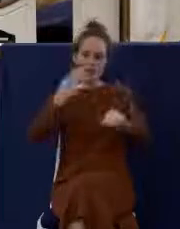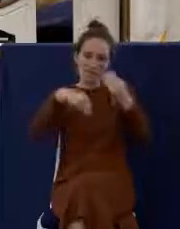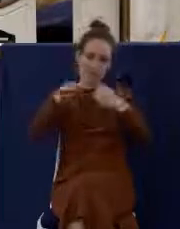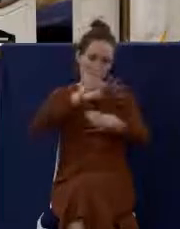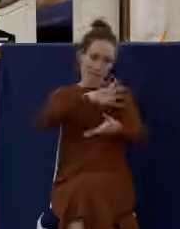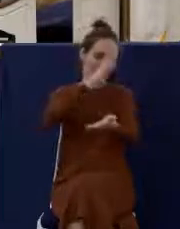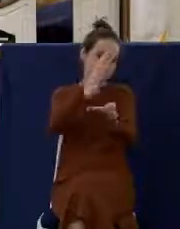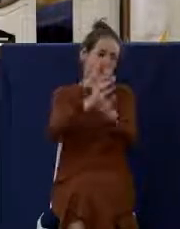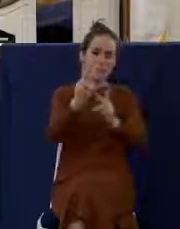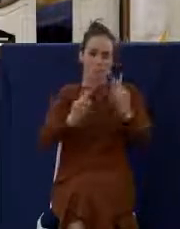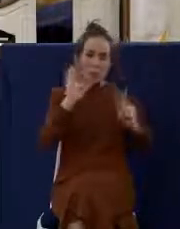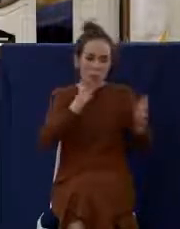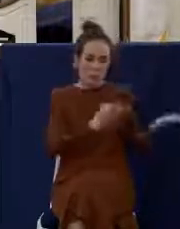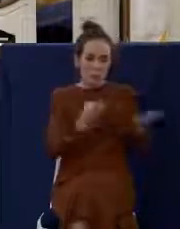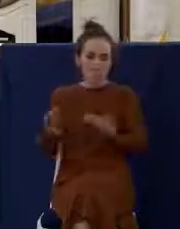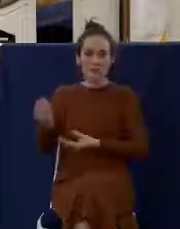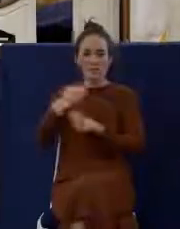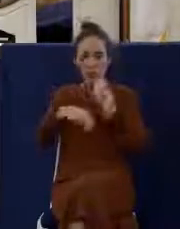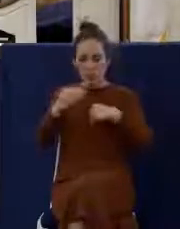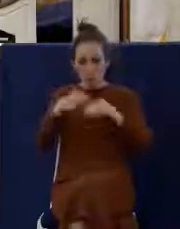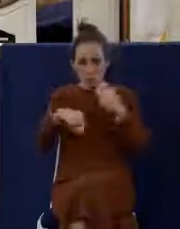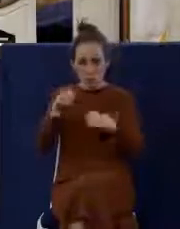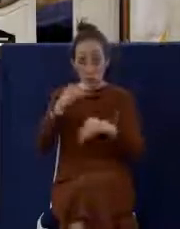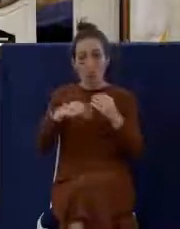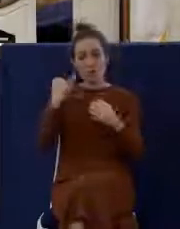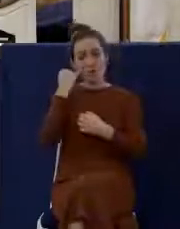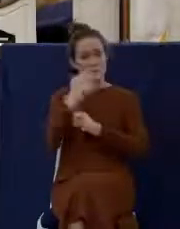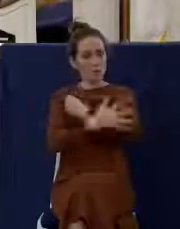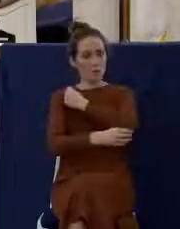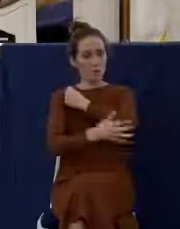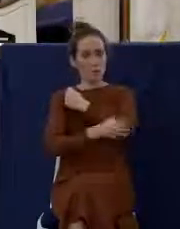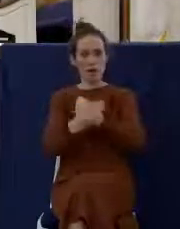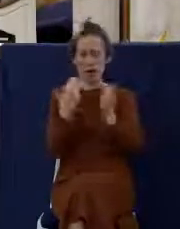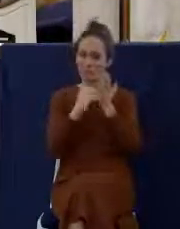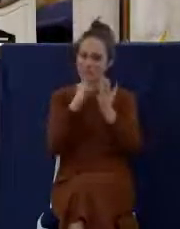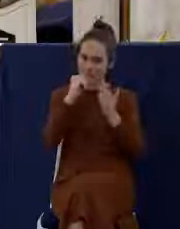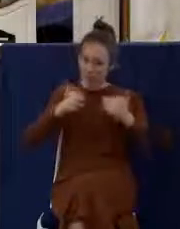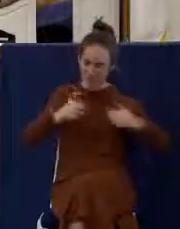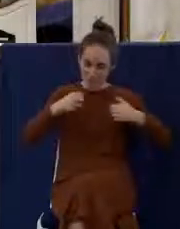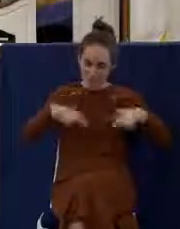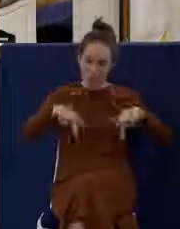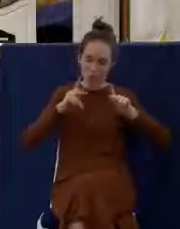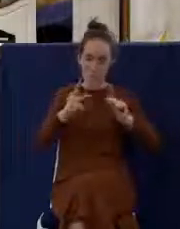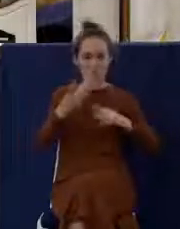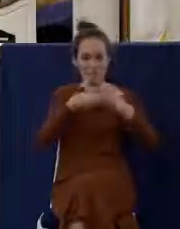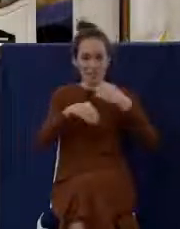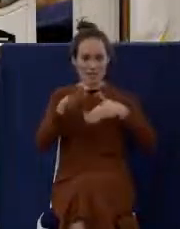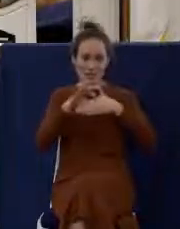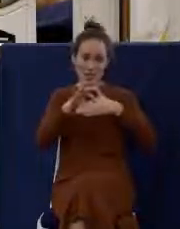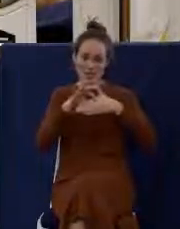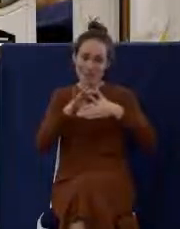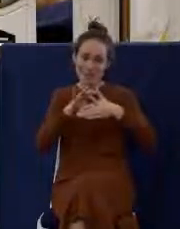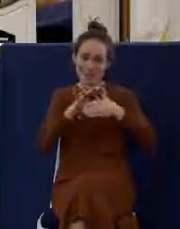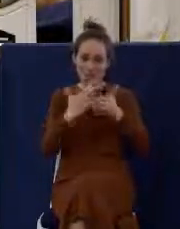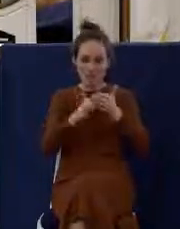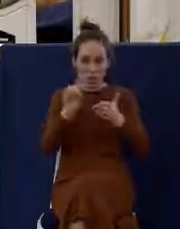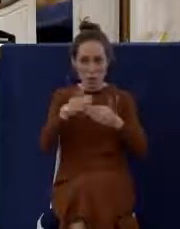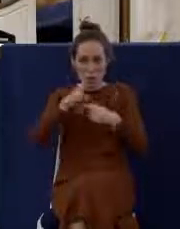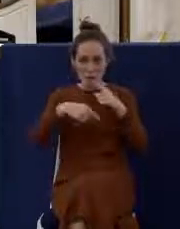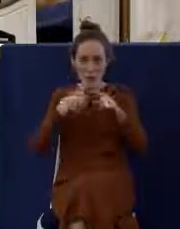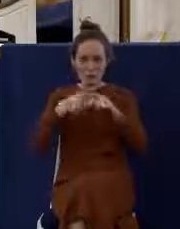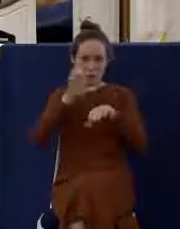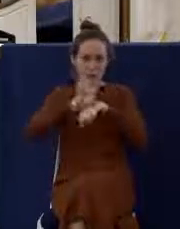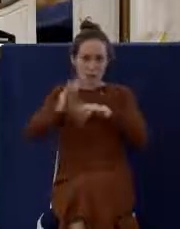back then, you didn't really get a chance to eat meat a lot. And probably the only chance you got to eat it when you came together to church, and some rich people would bring their meat, and